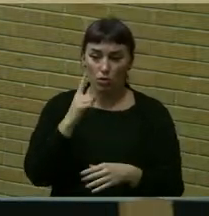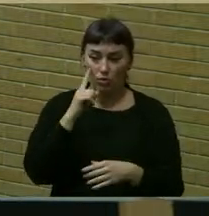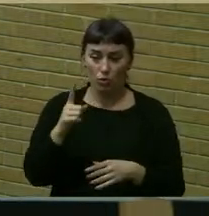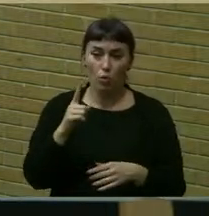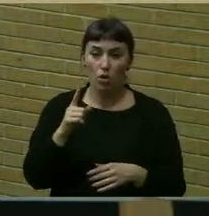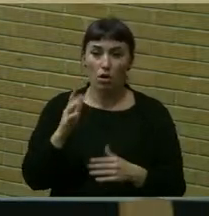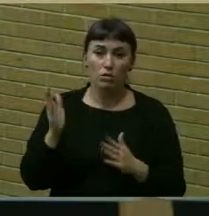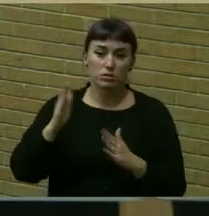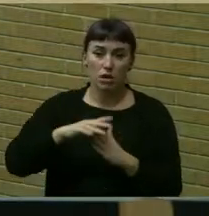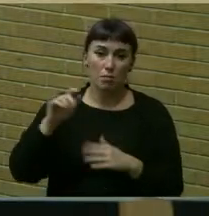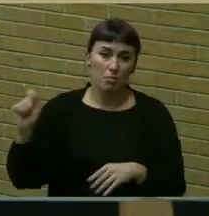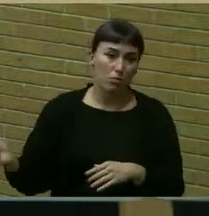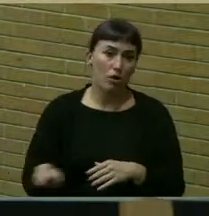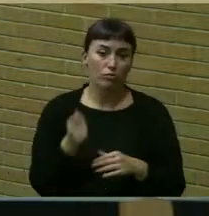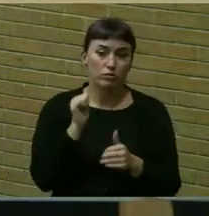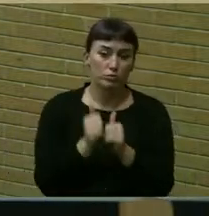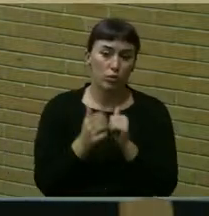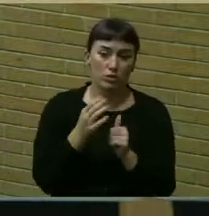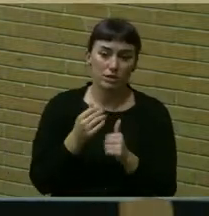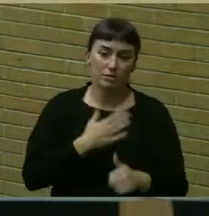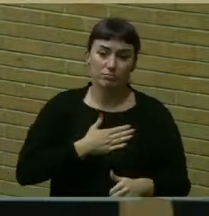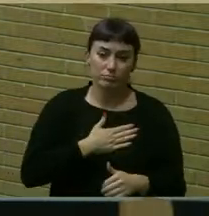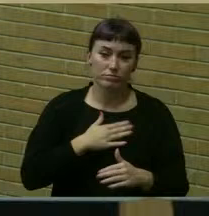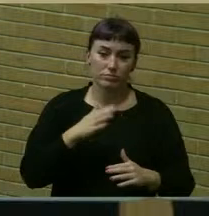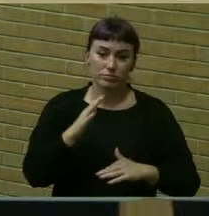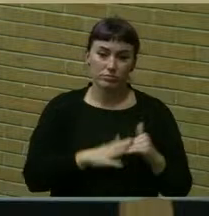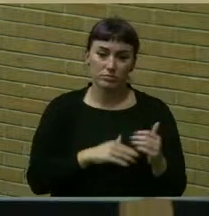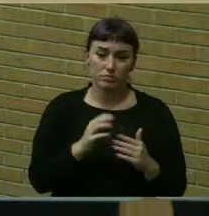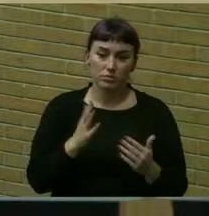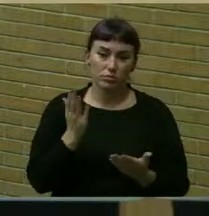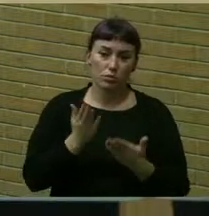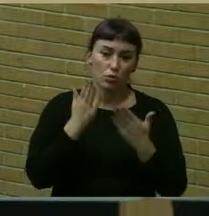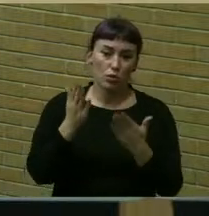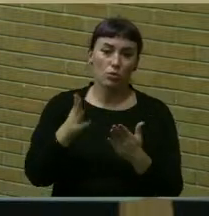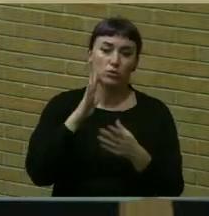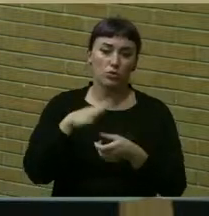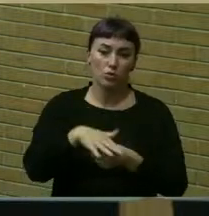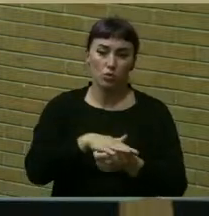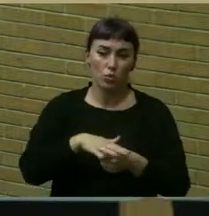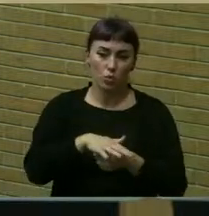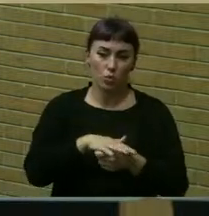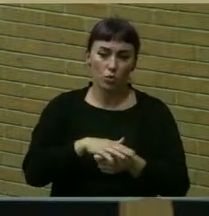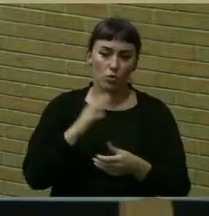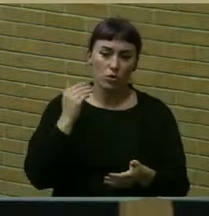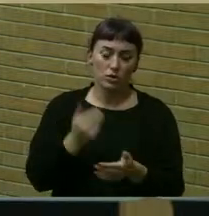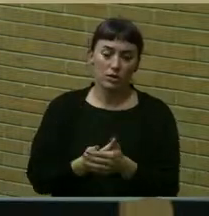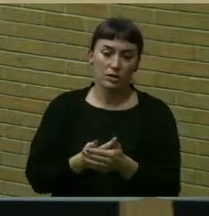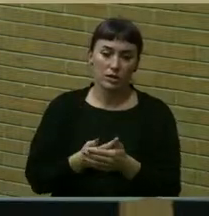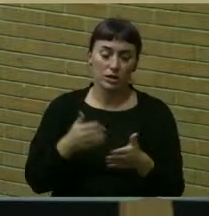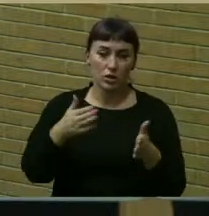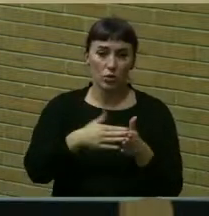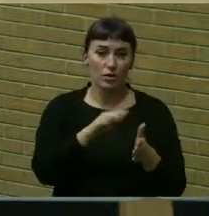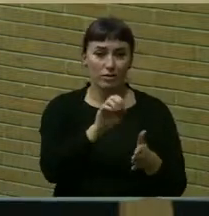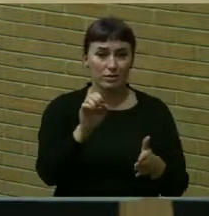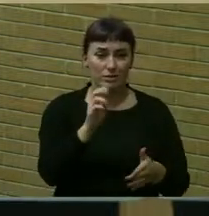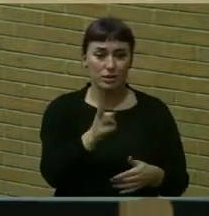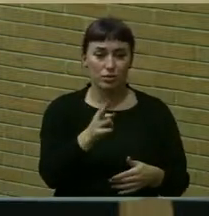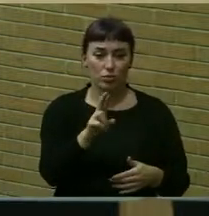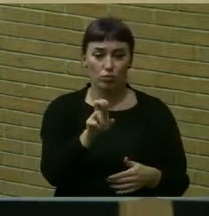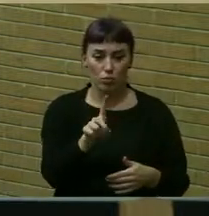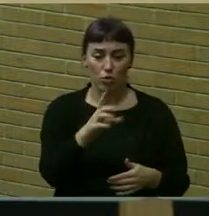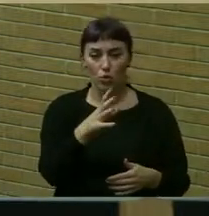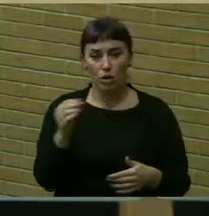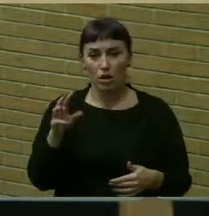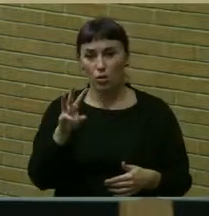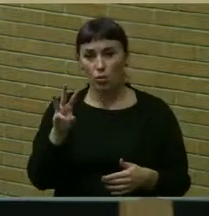Topgolf sports and entertainment facility proposed to be located near the corner of East Henrietta Road and